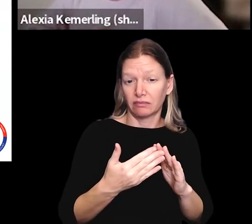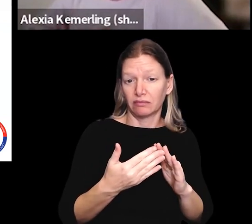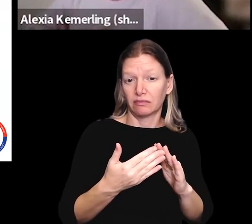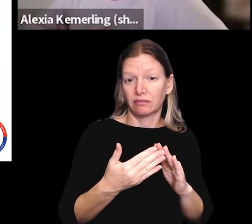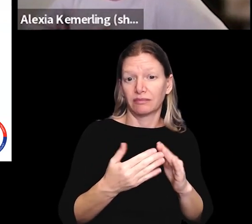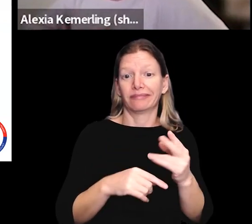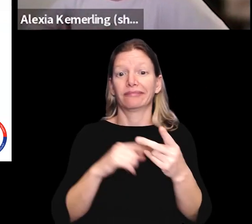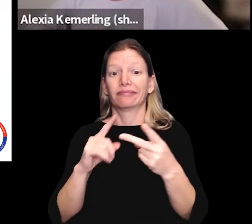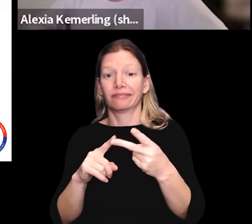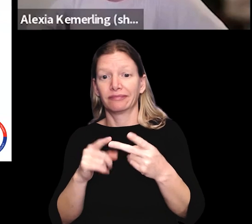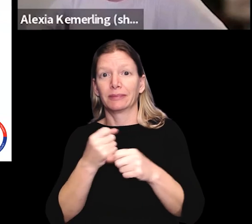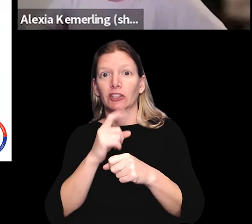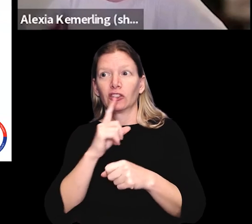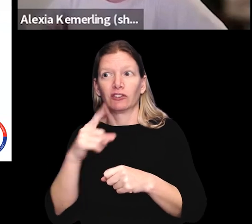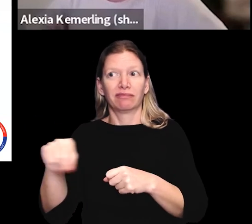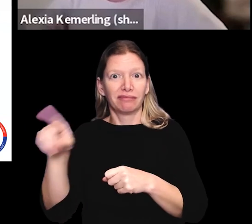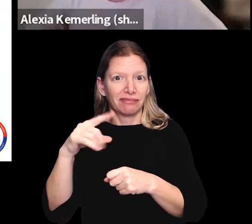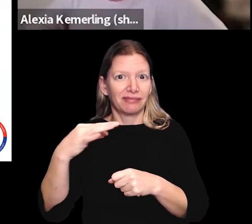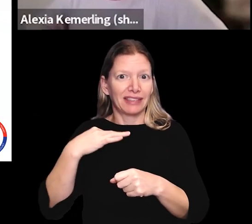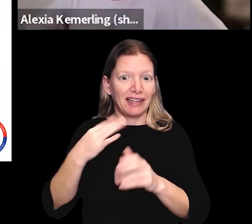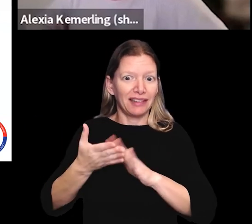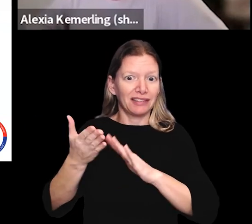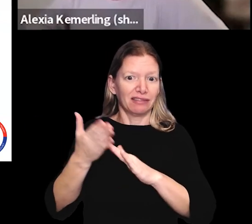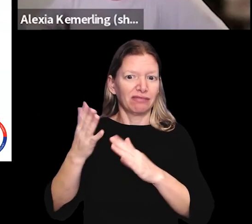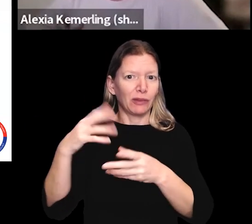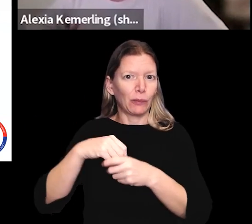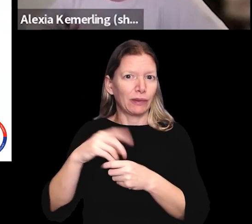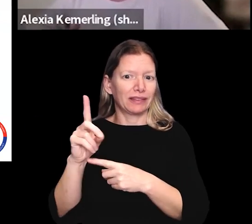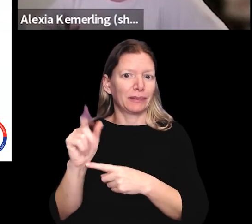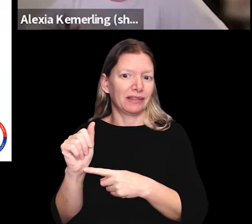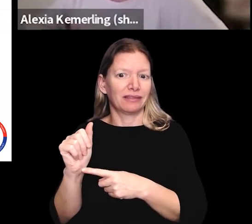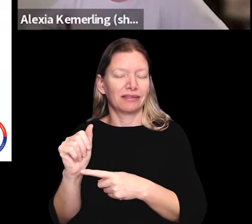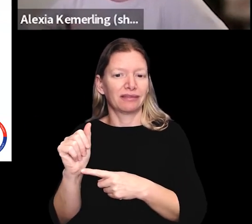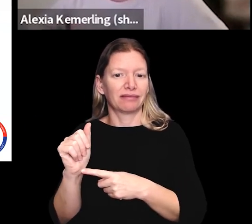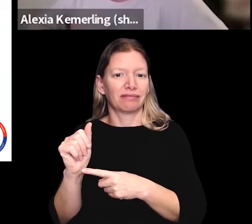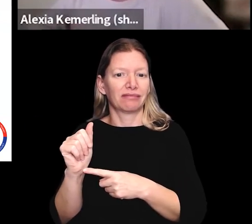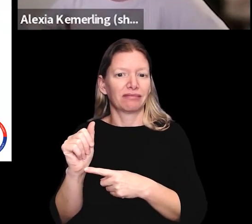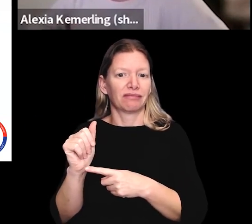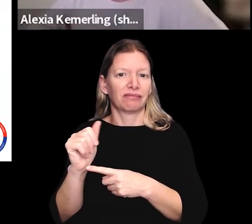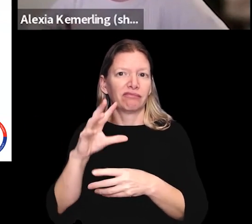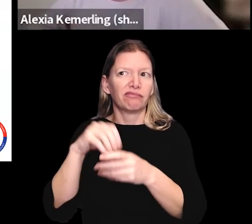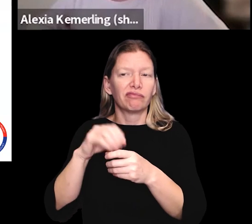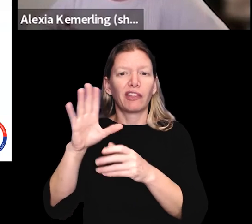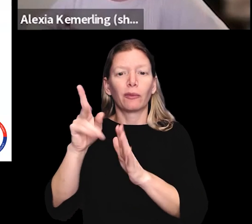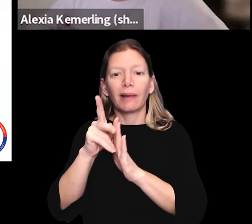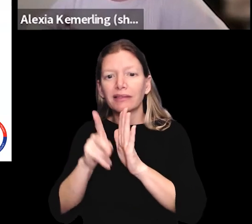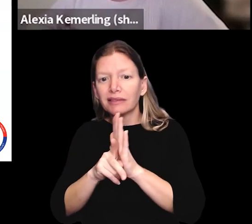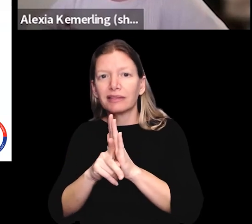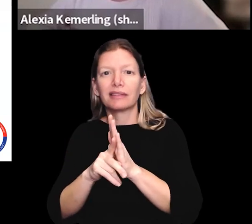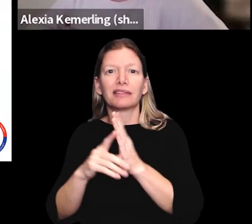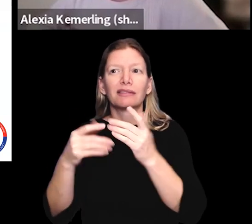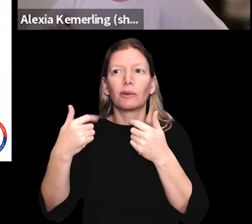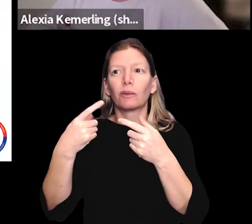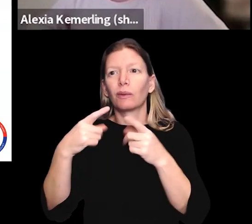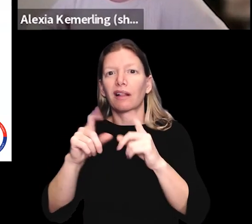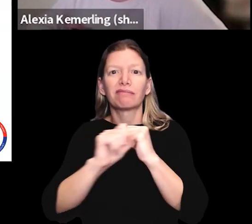topics important to our community. And also to make sure that candidates are including disability in their